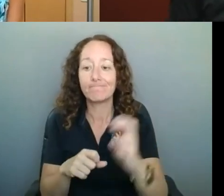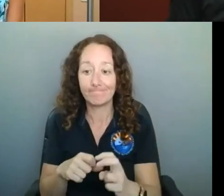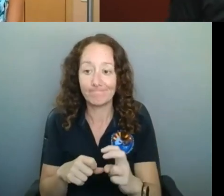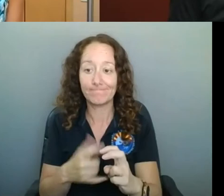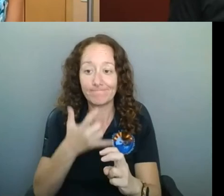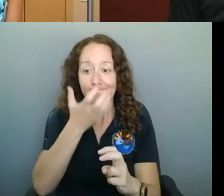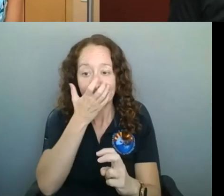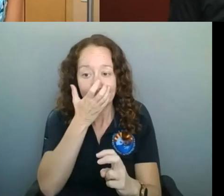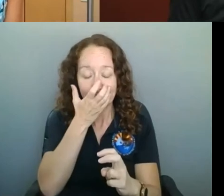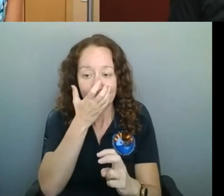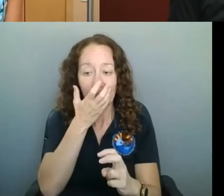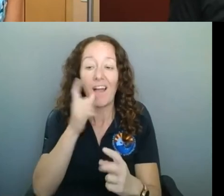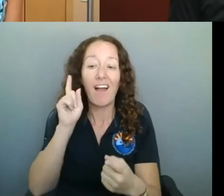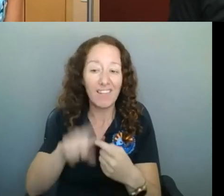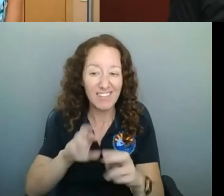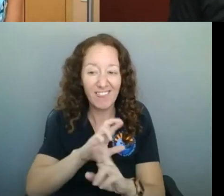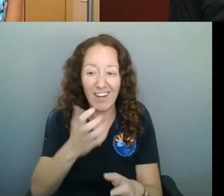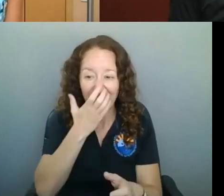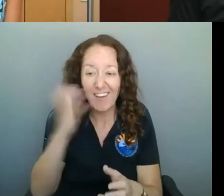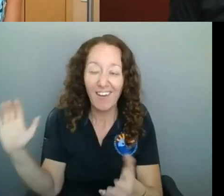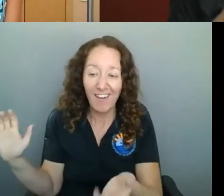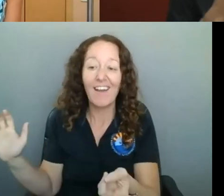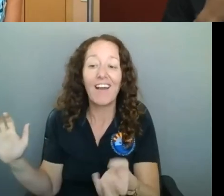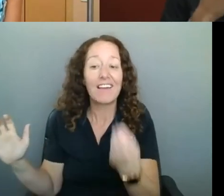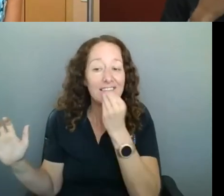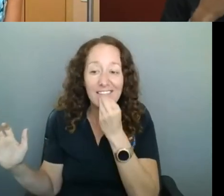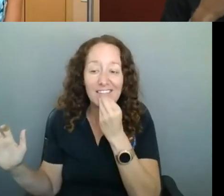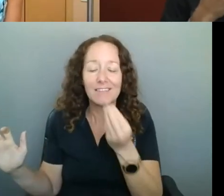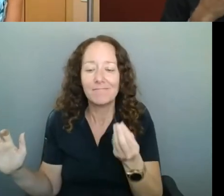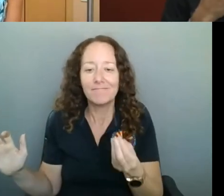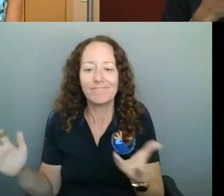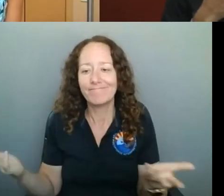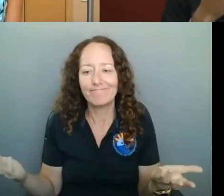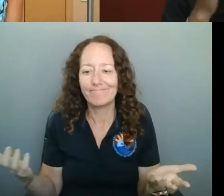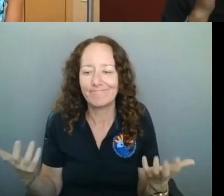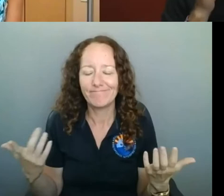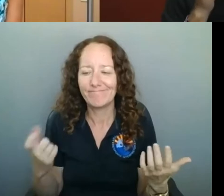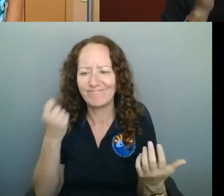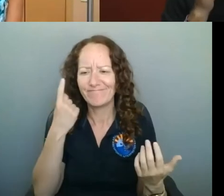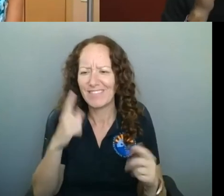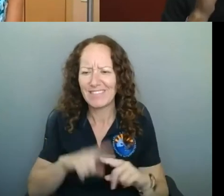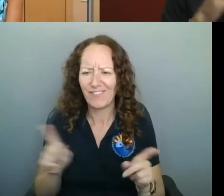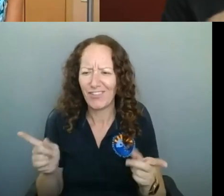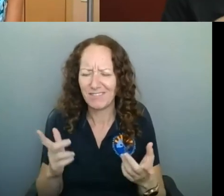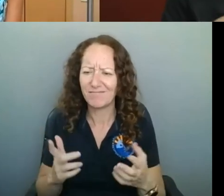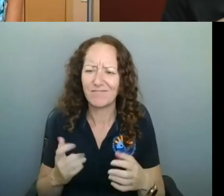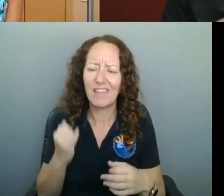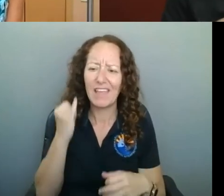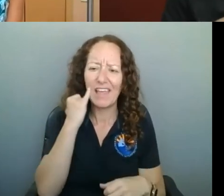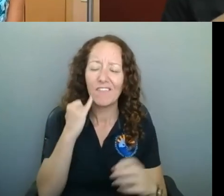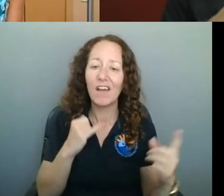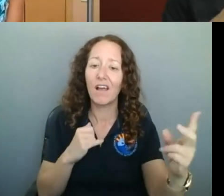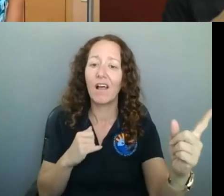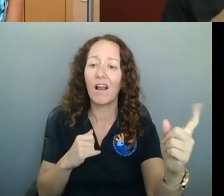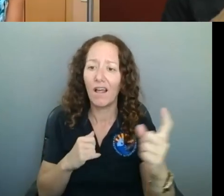know what the difference there is between having the mask on until you're seated. And then at that point, you know, if you're taking it off, you're taking it off. And,